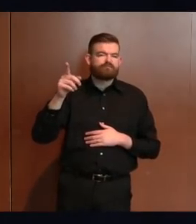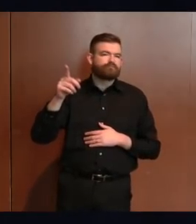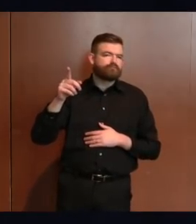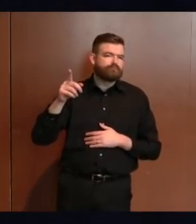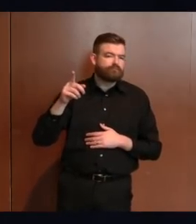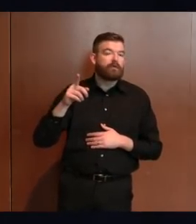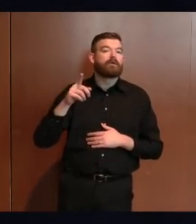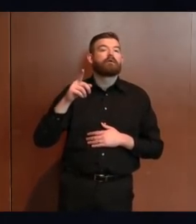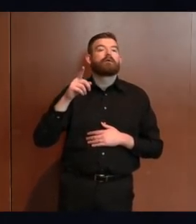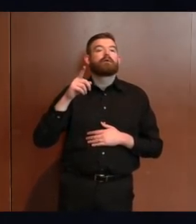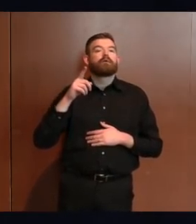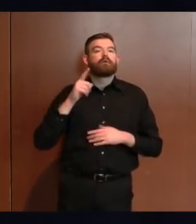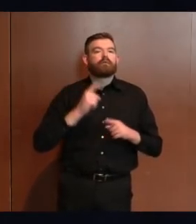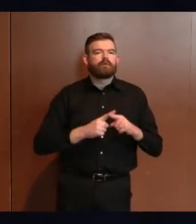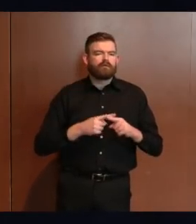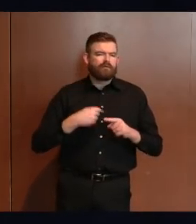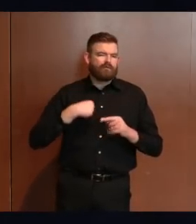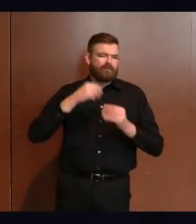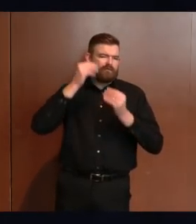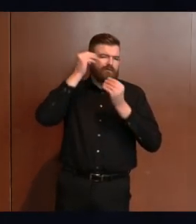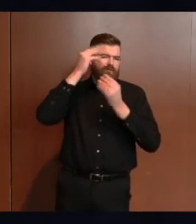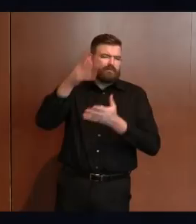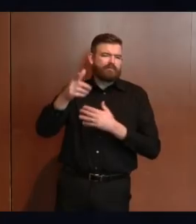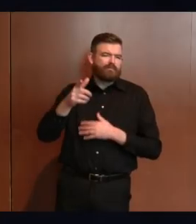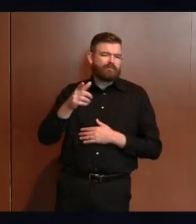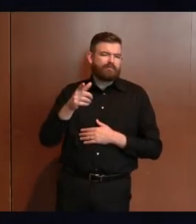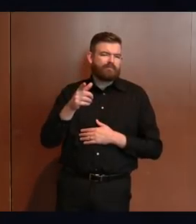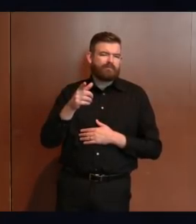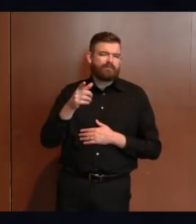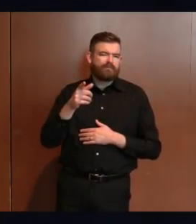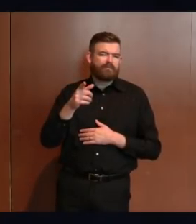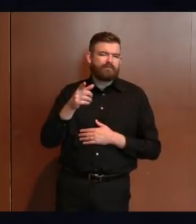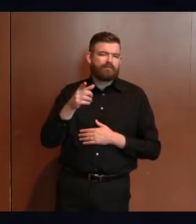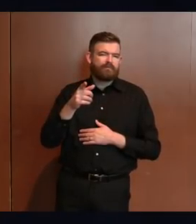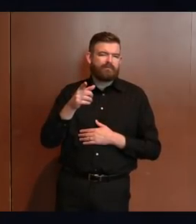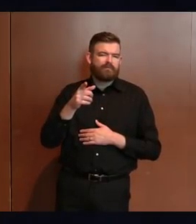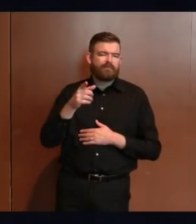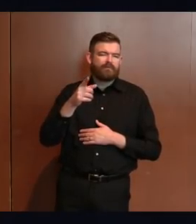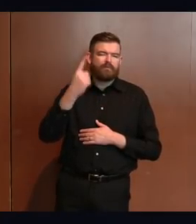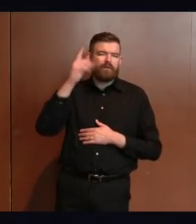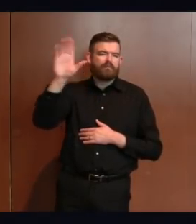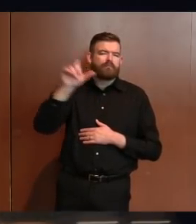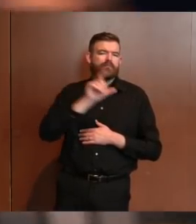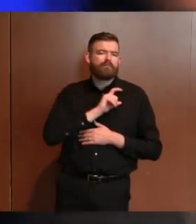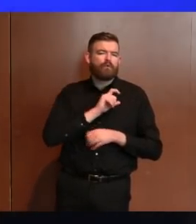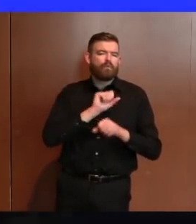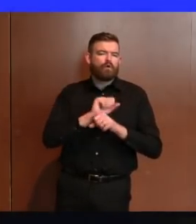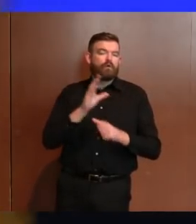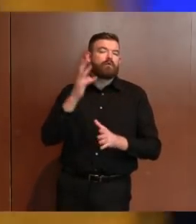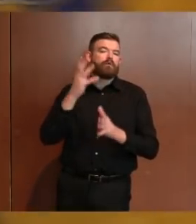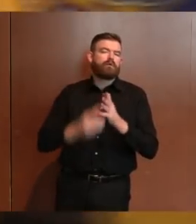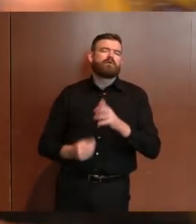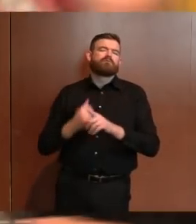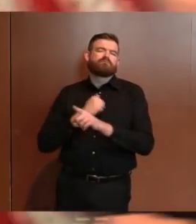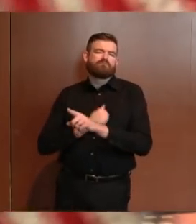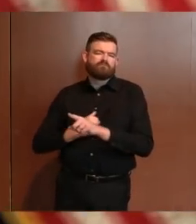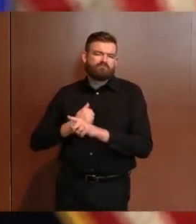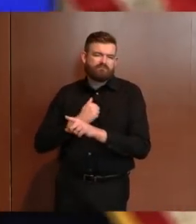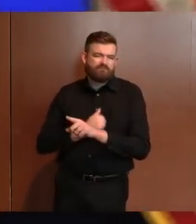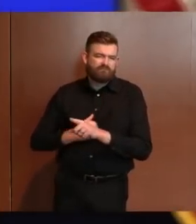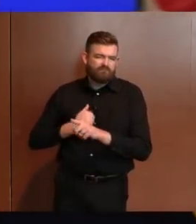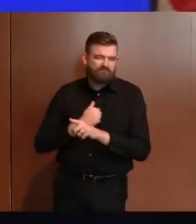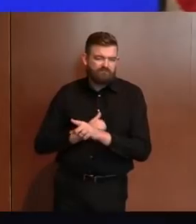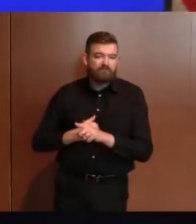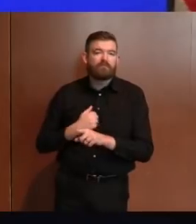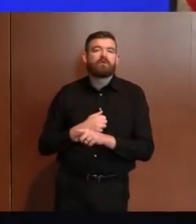Furr who did pass away as a result of COVID-19. Thank you, Governor. God rest his soul and all